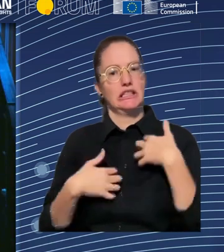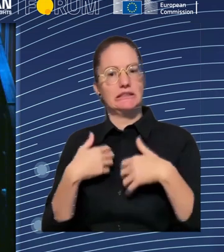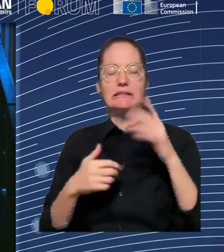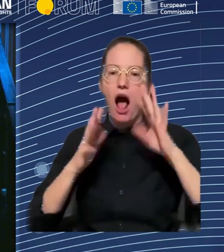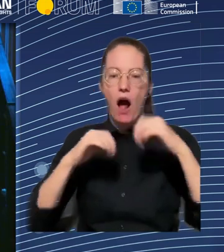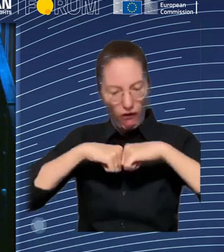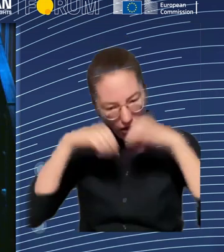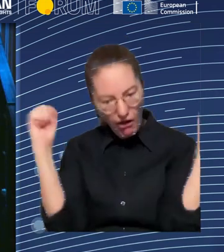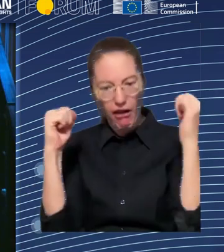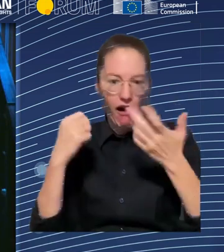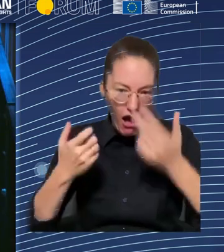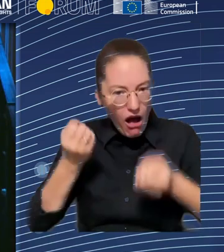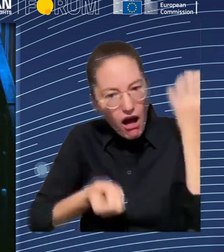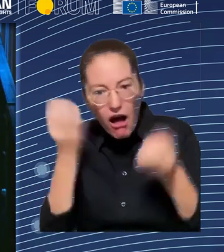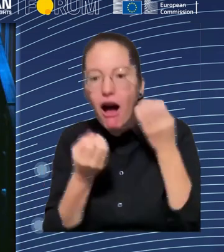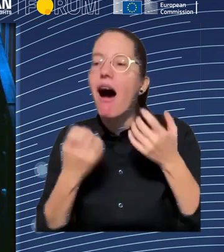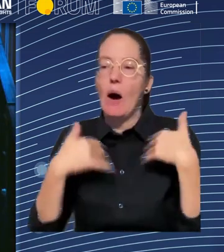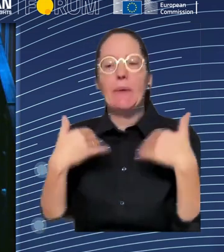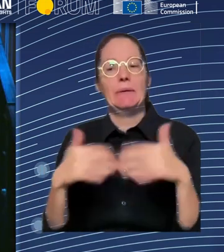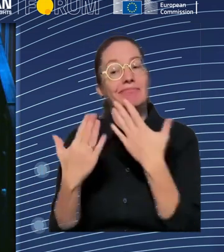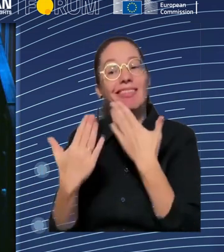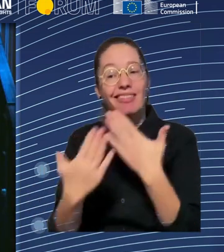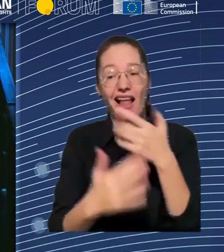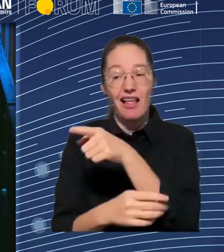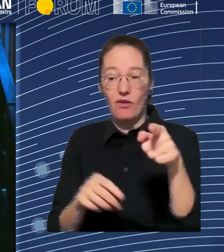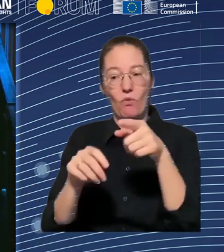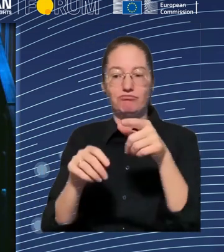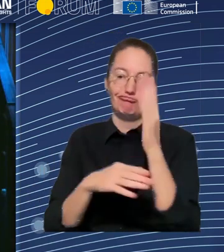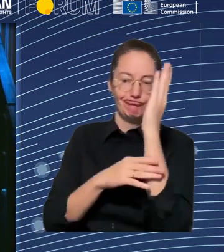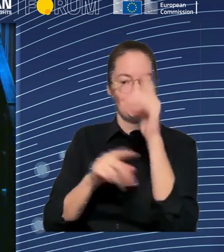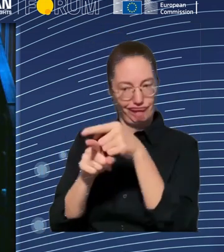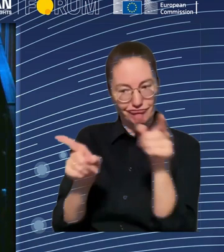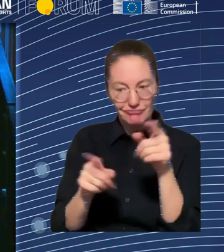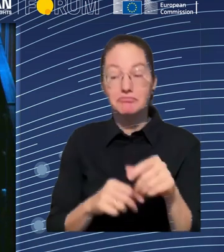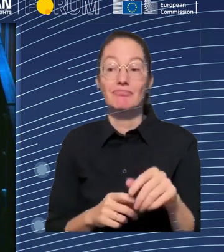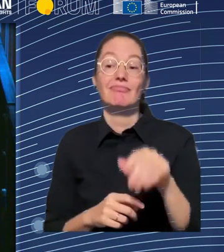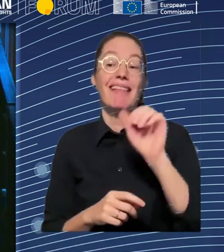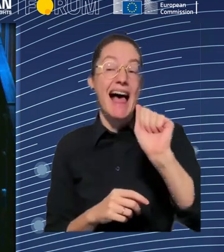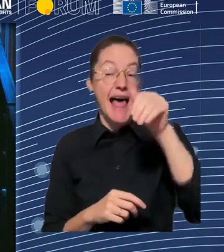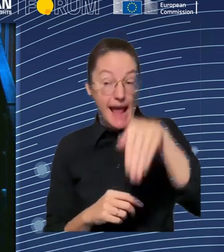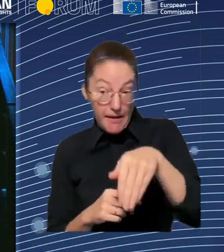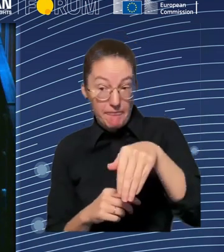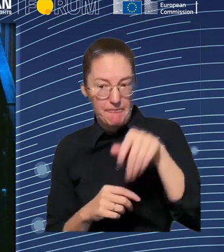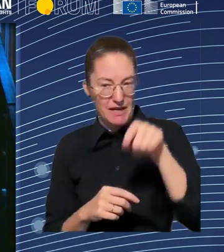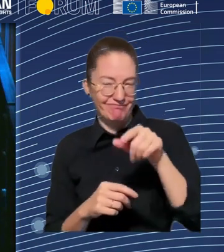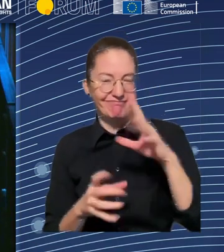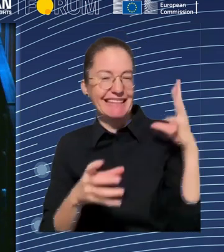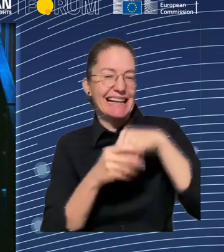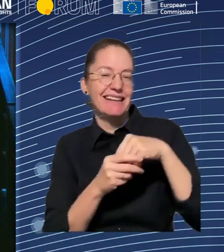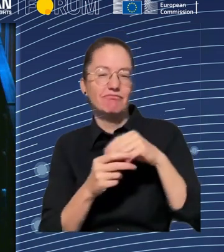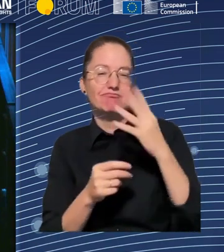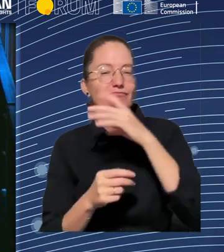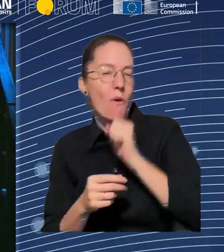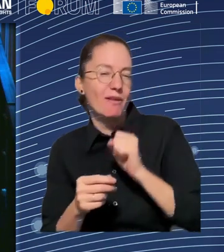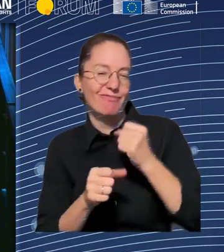realistically know what they are doing and what their sort of skills are. If you have 20,000 employees, it doesn't really matter the size of an HR department,